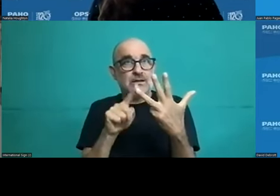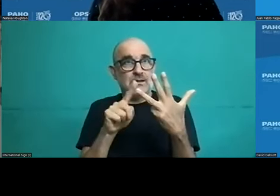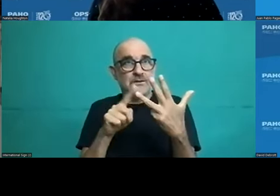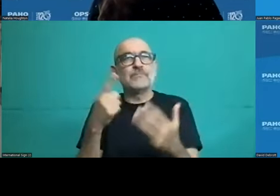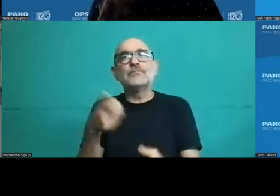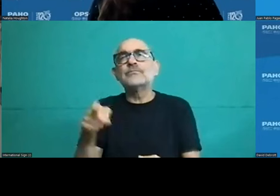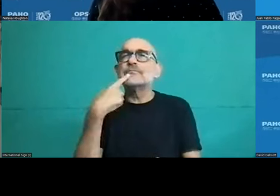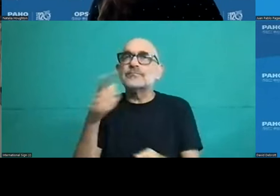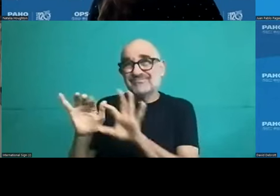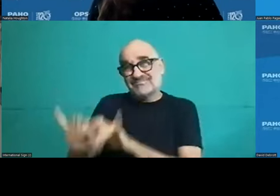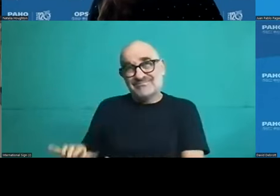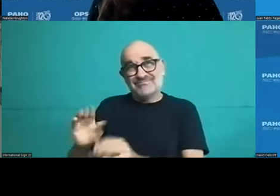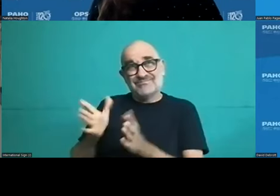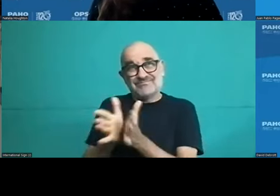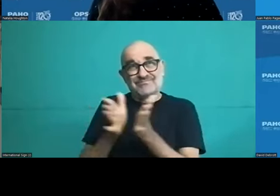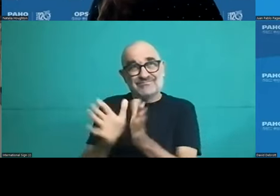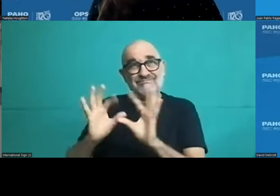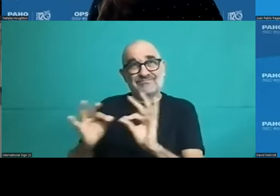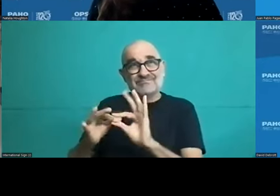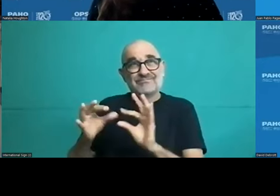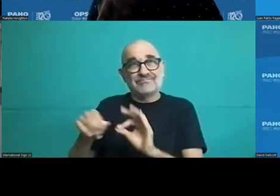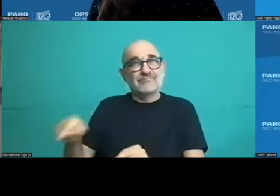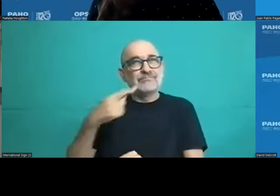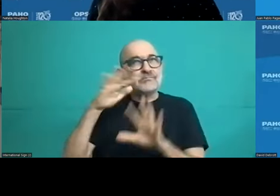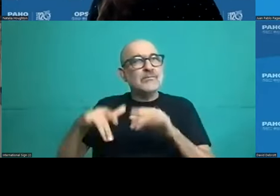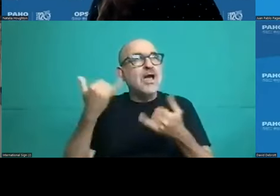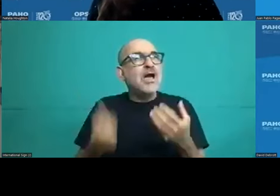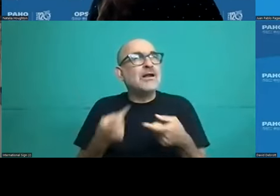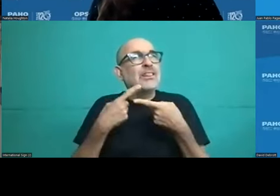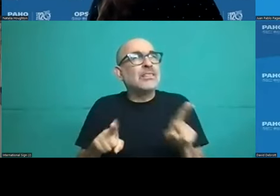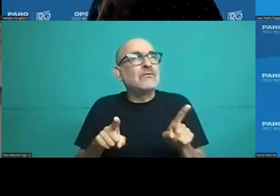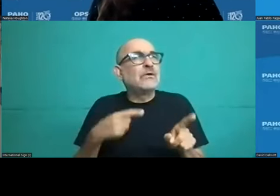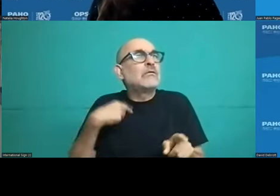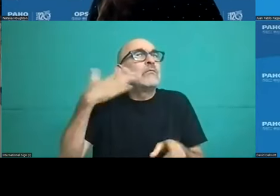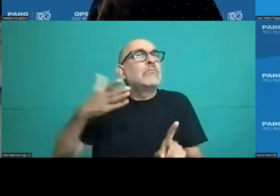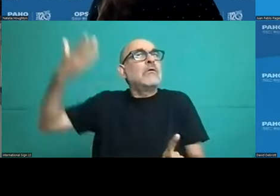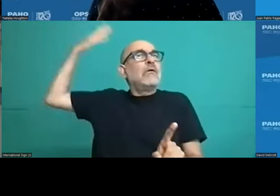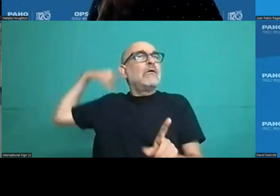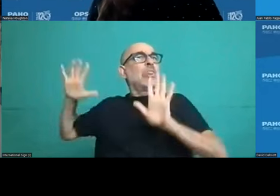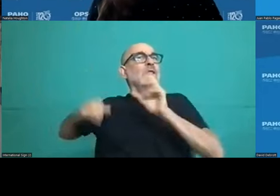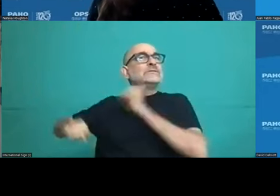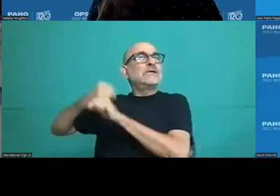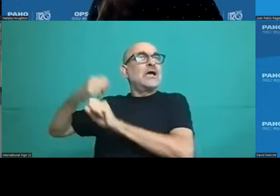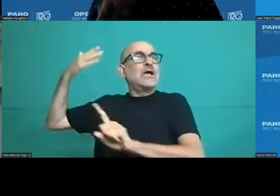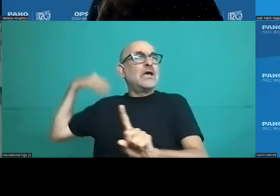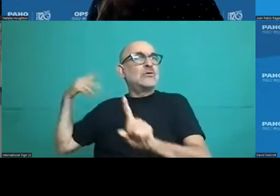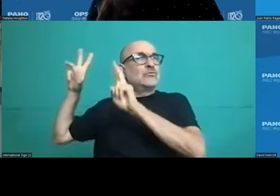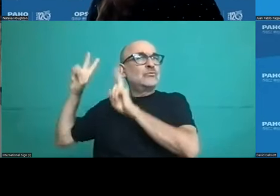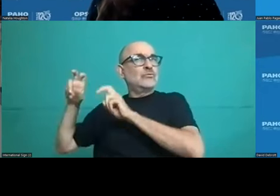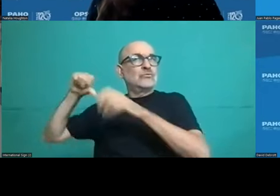full topology of the cases that we thought were like models have been